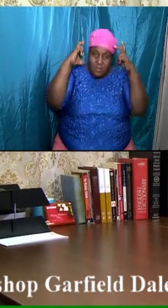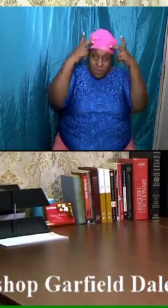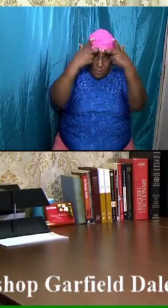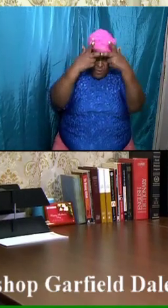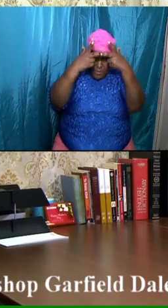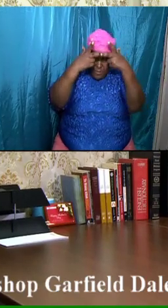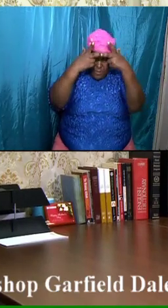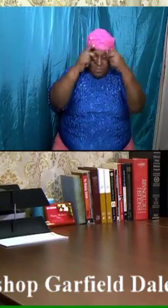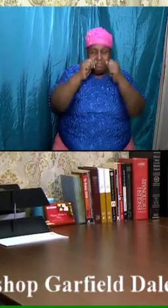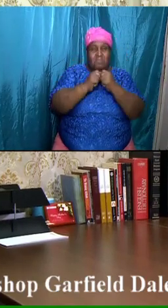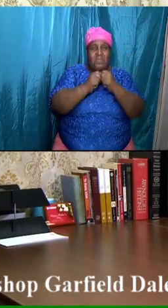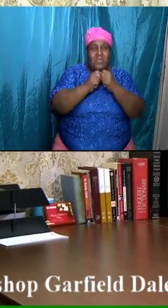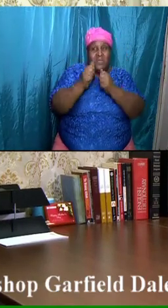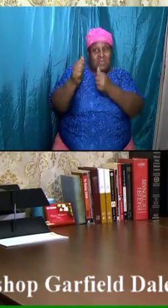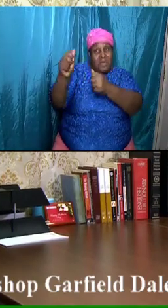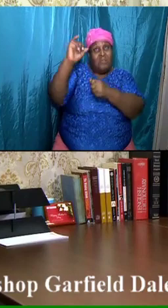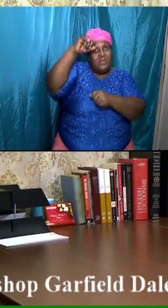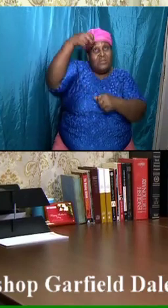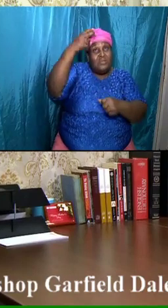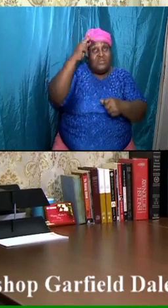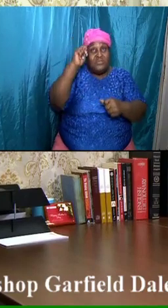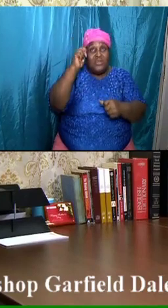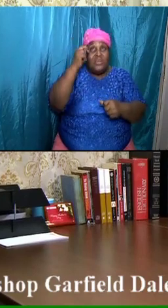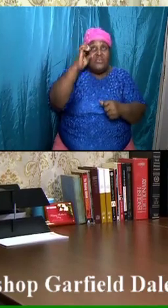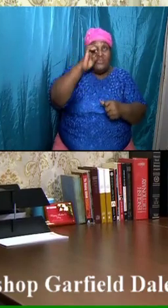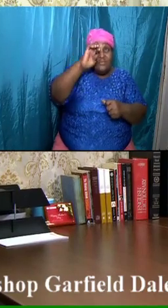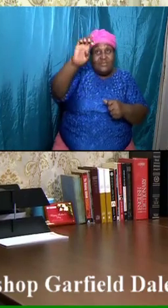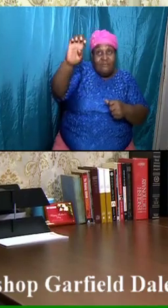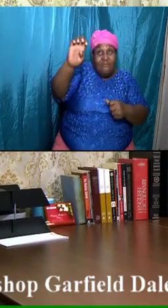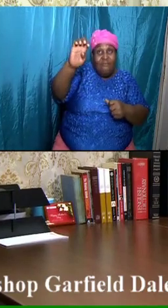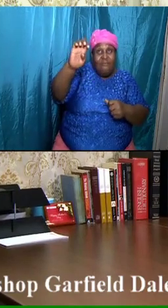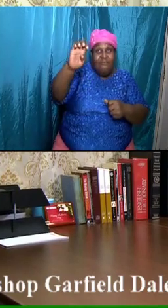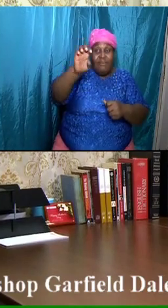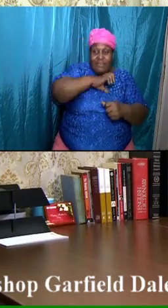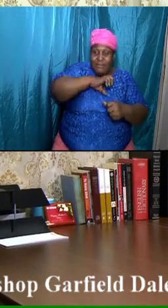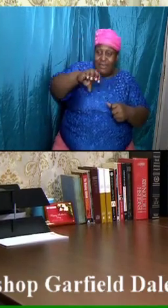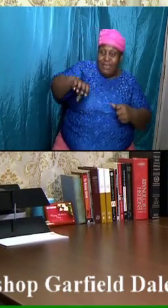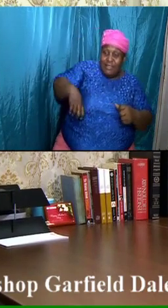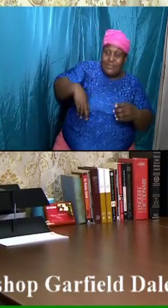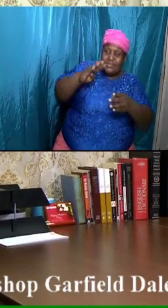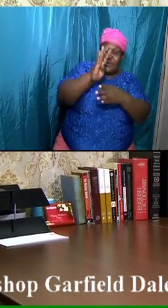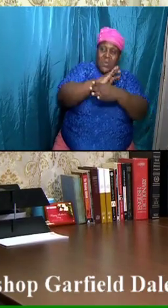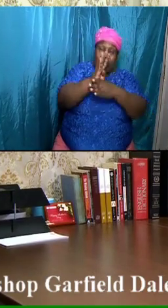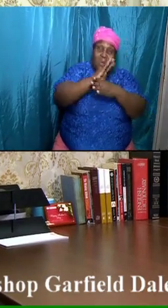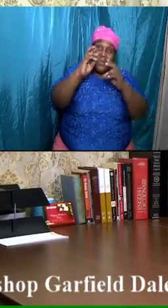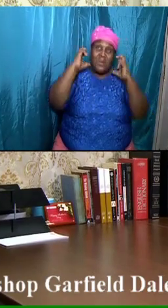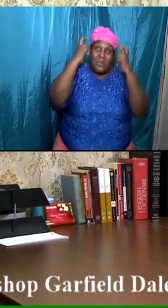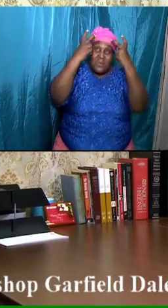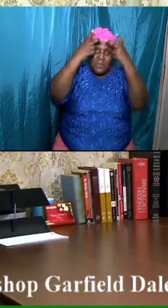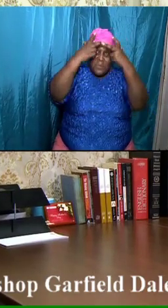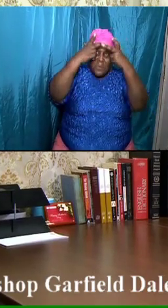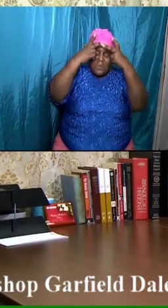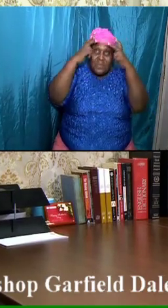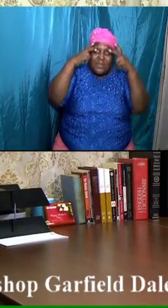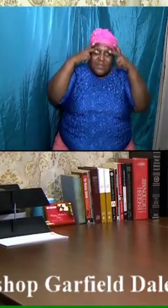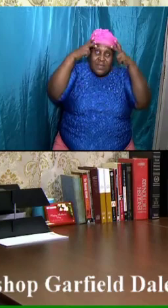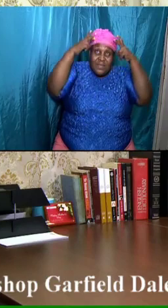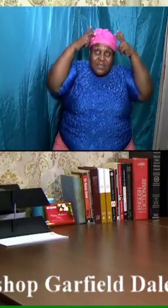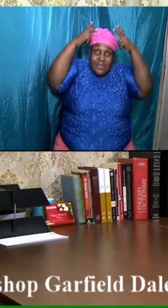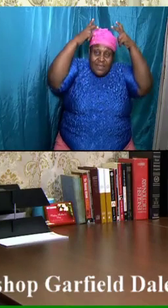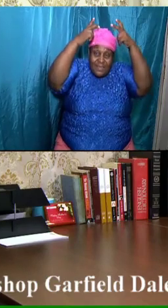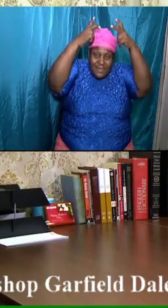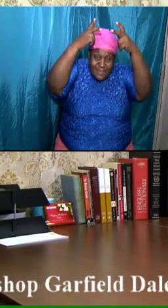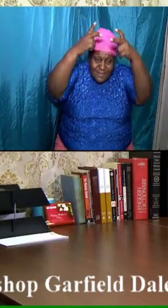apostle John saw that the elders were there all in crowns and they took the crowns and they cast at his feet. So it is